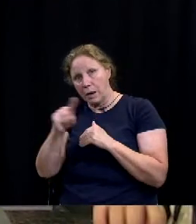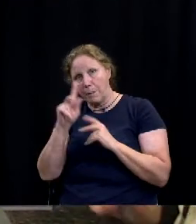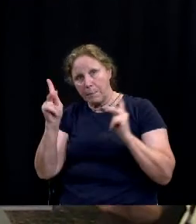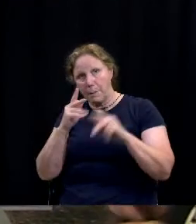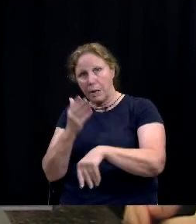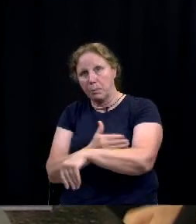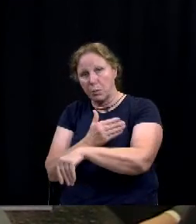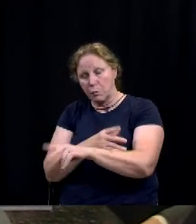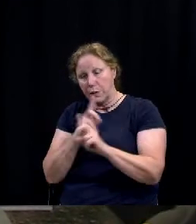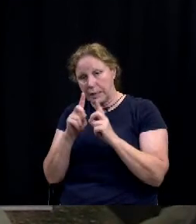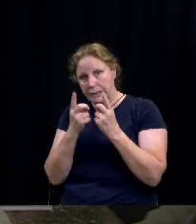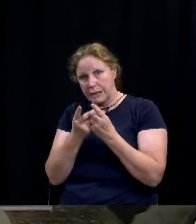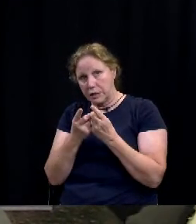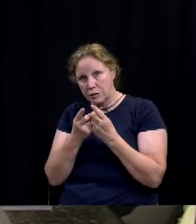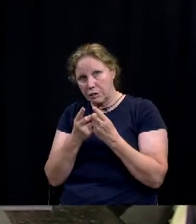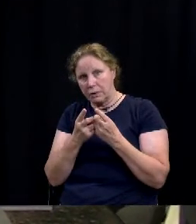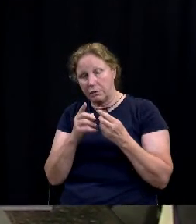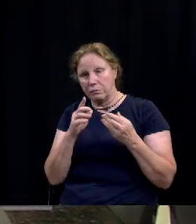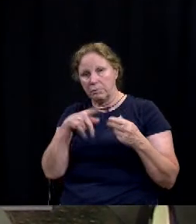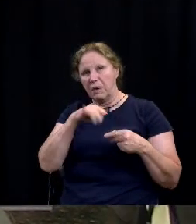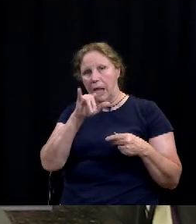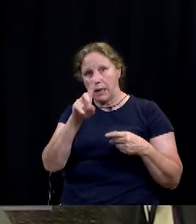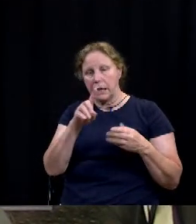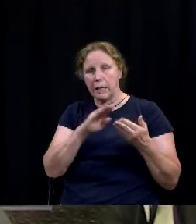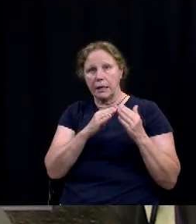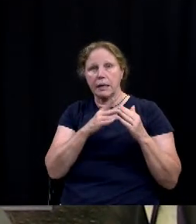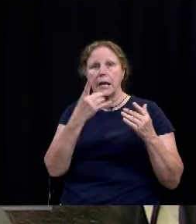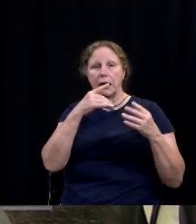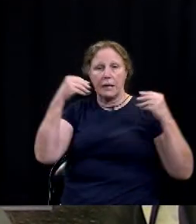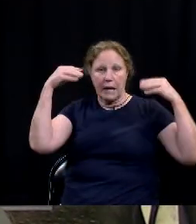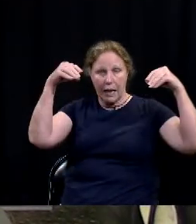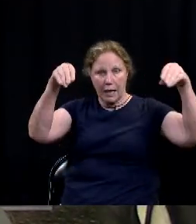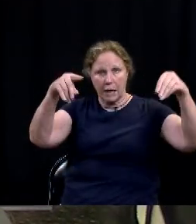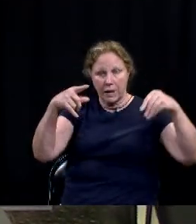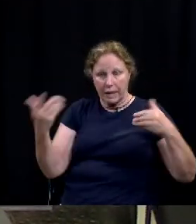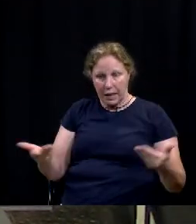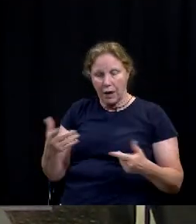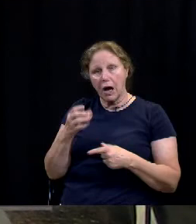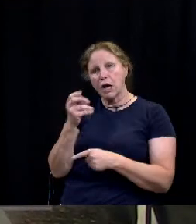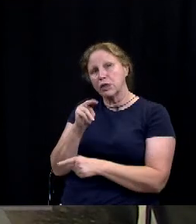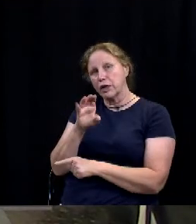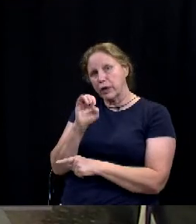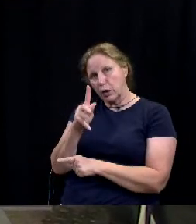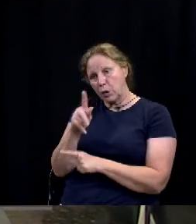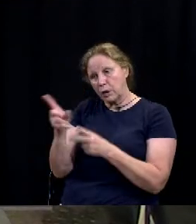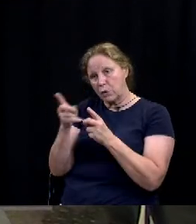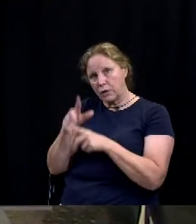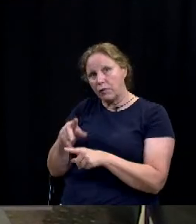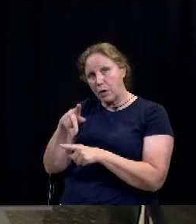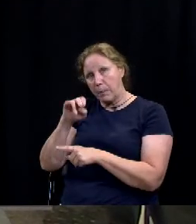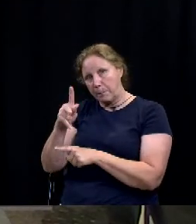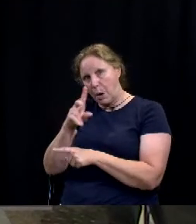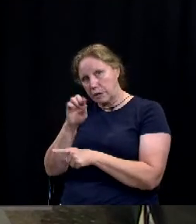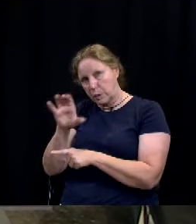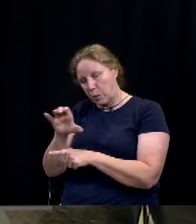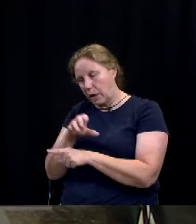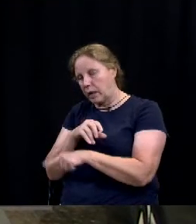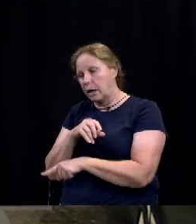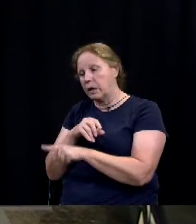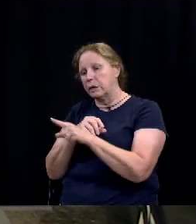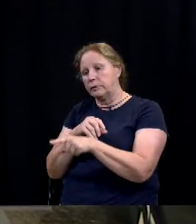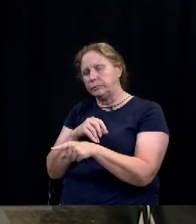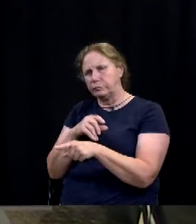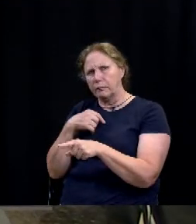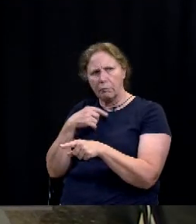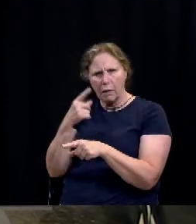district's downtown lighting project we're joined at the table by jonathan cook our director of parks and recreation and i